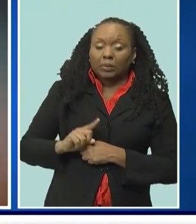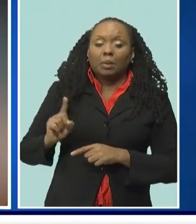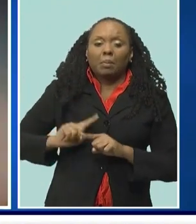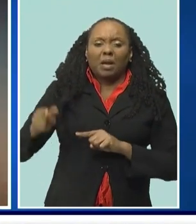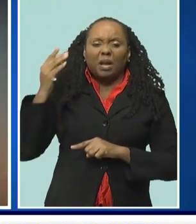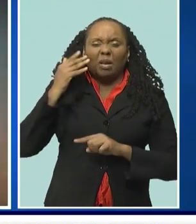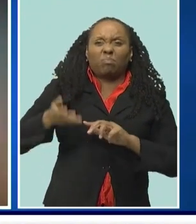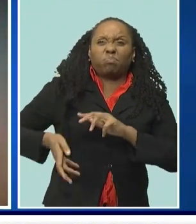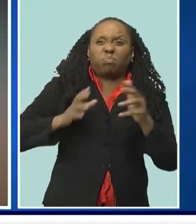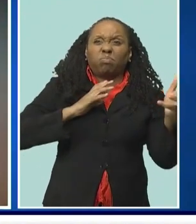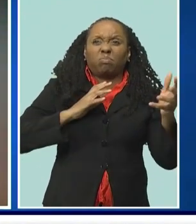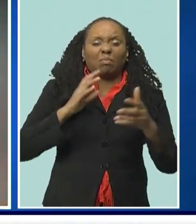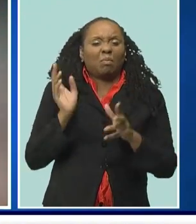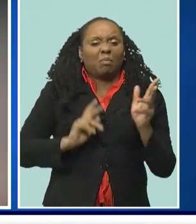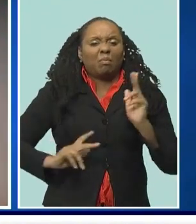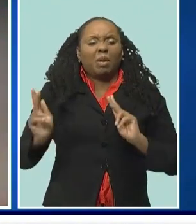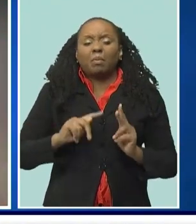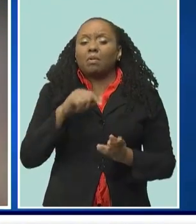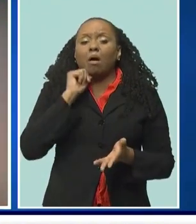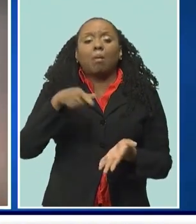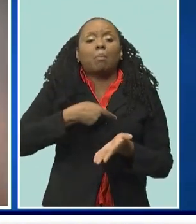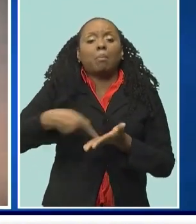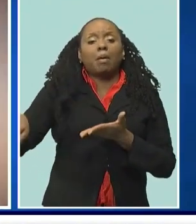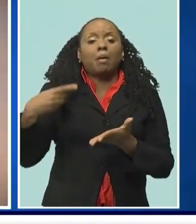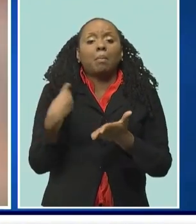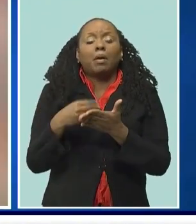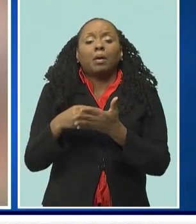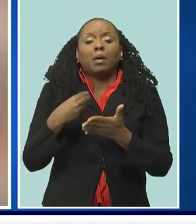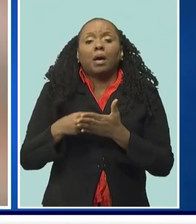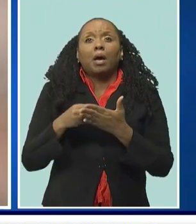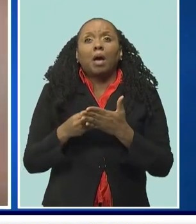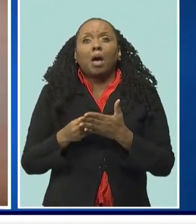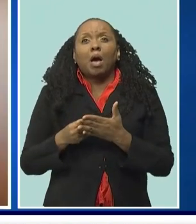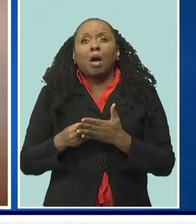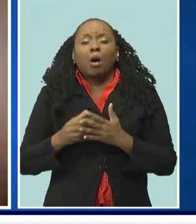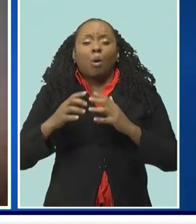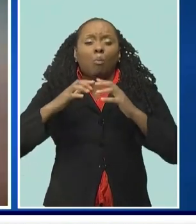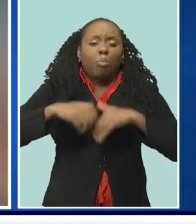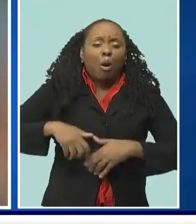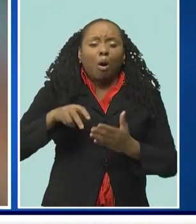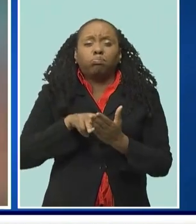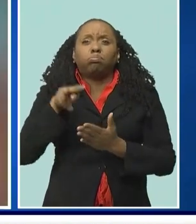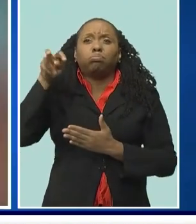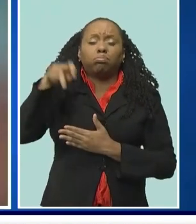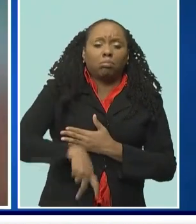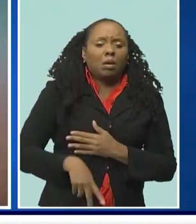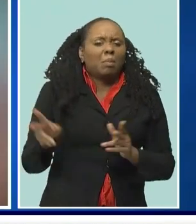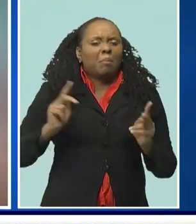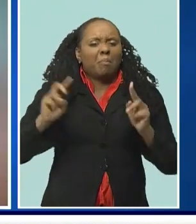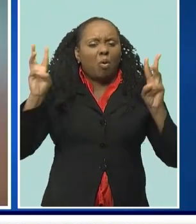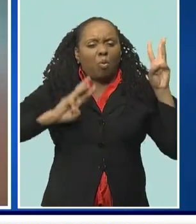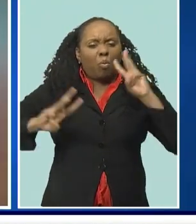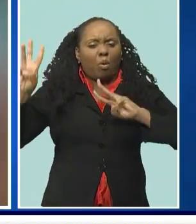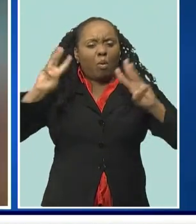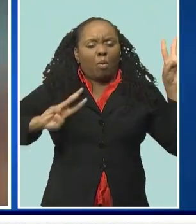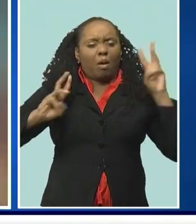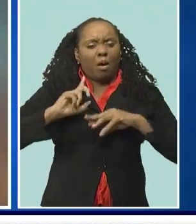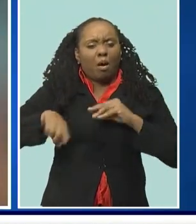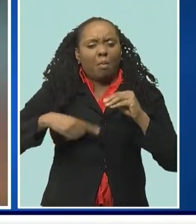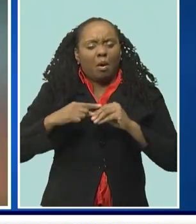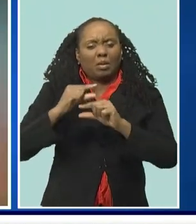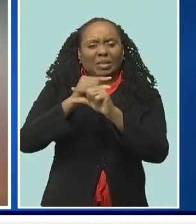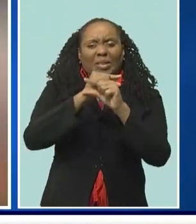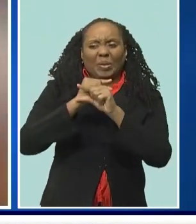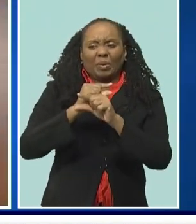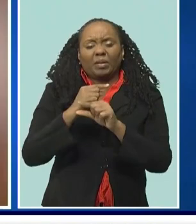disruption to the event from some patrons who did not pay and cause some damage, and obviously that would create some security concerns, not just for us, but it would create